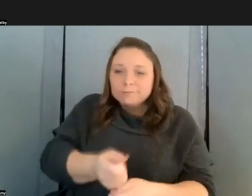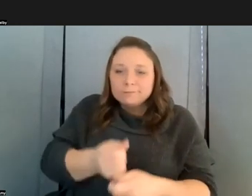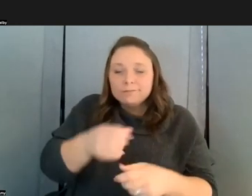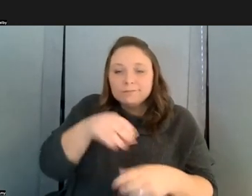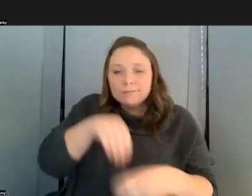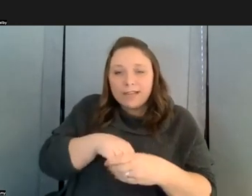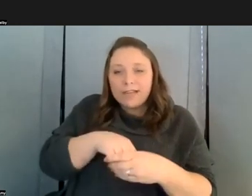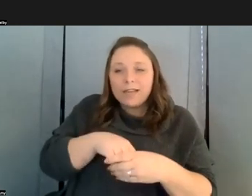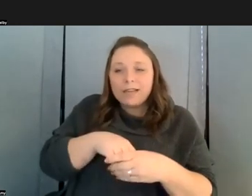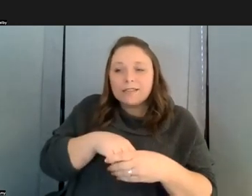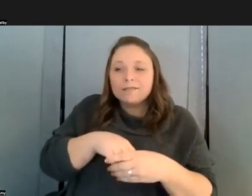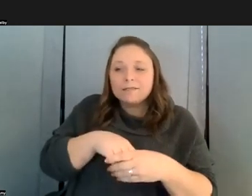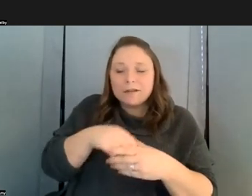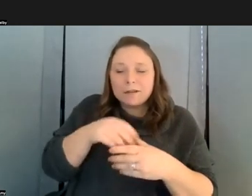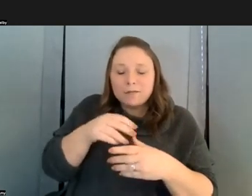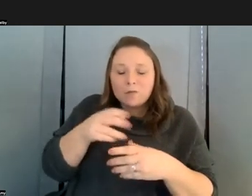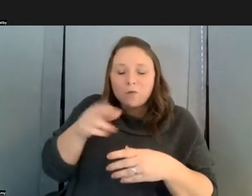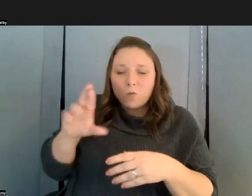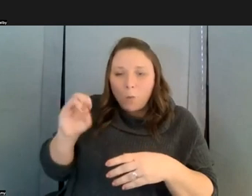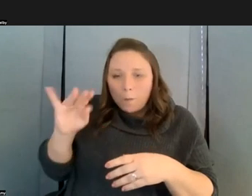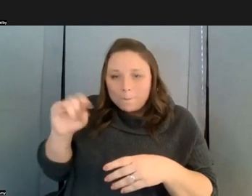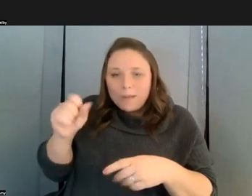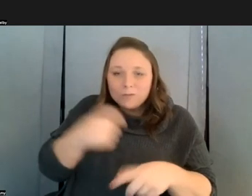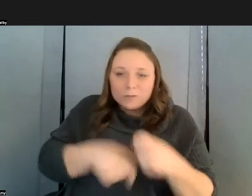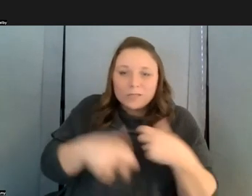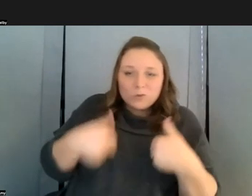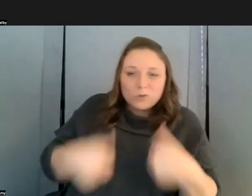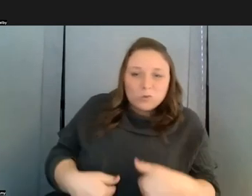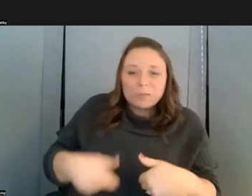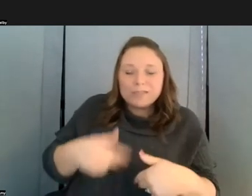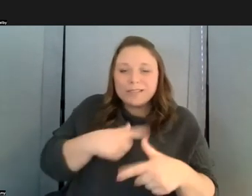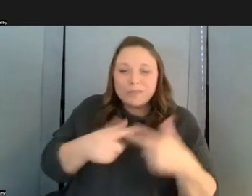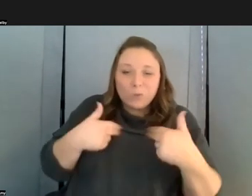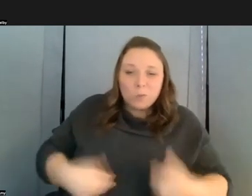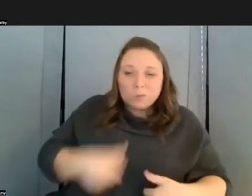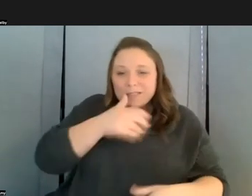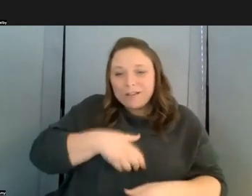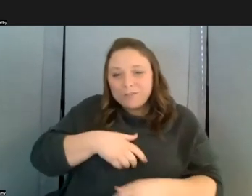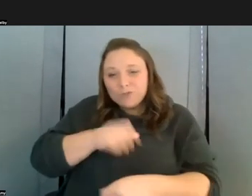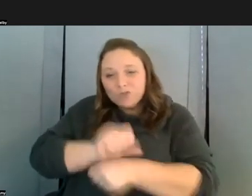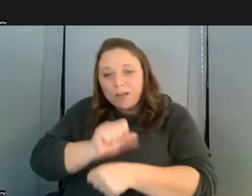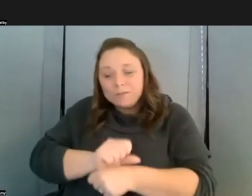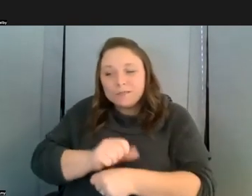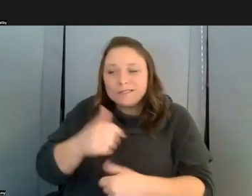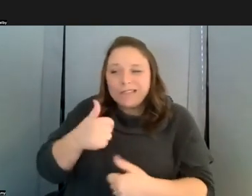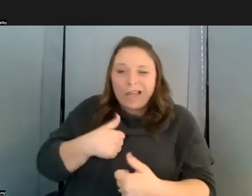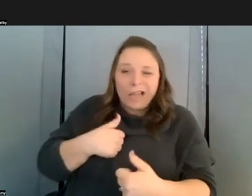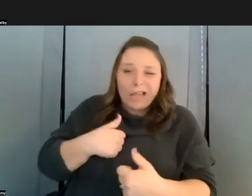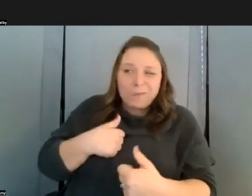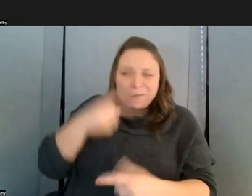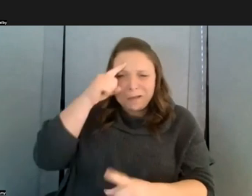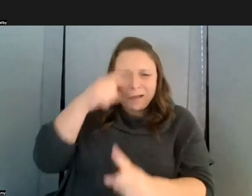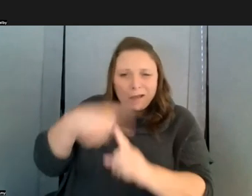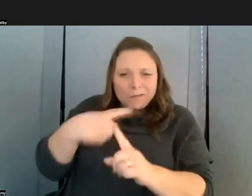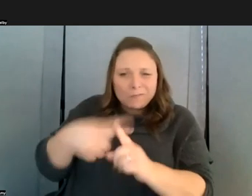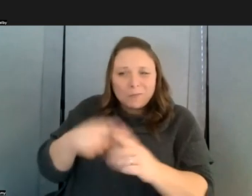being displaced uh and i am i am kind of optimistically hoping that uh this is going to lead to a reappraisal